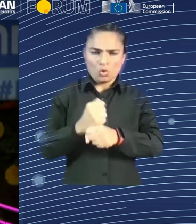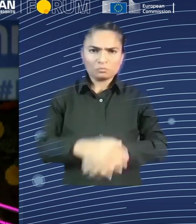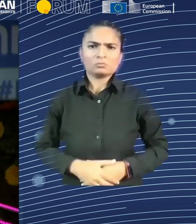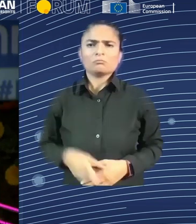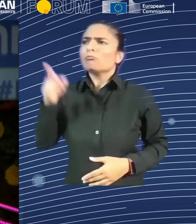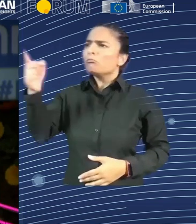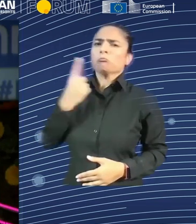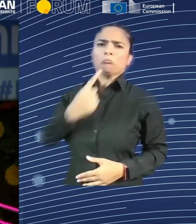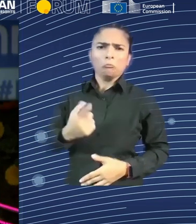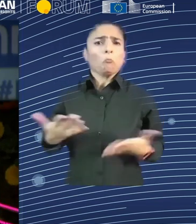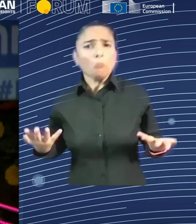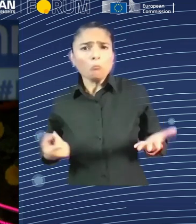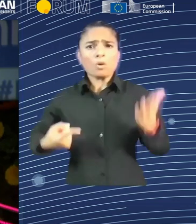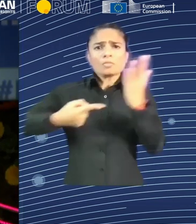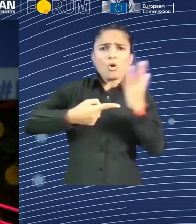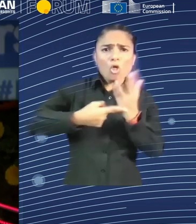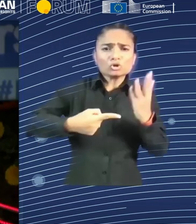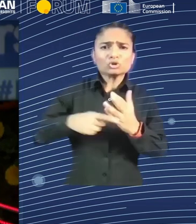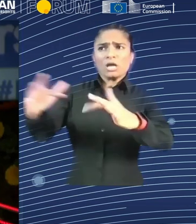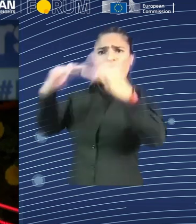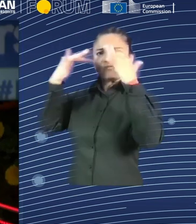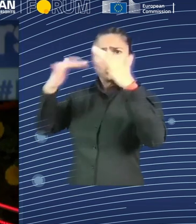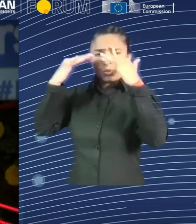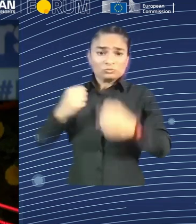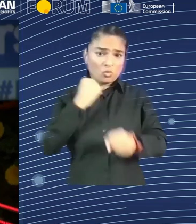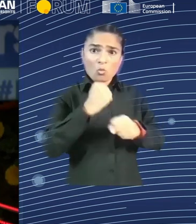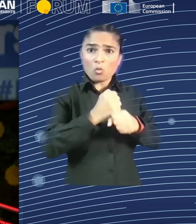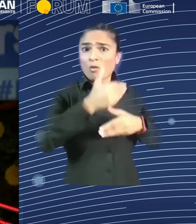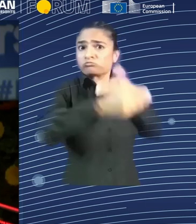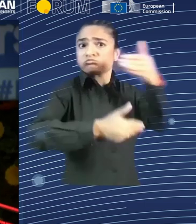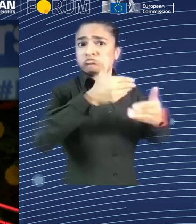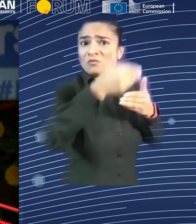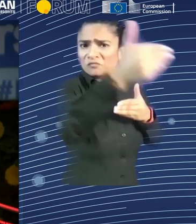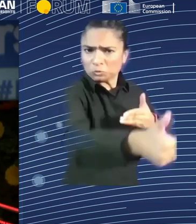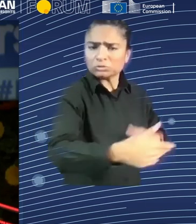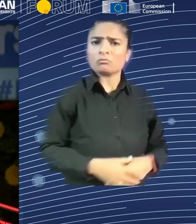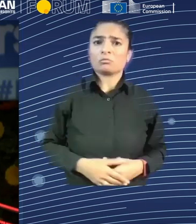years, talking about an unprecedented shift that AI is bringing here.